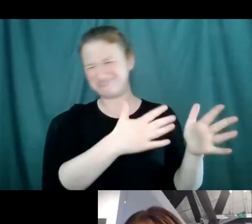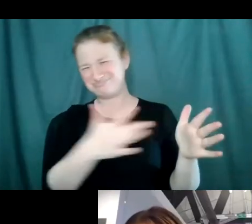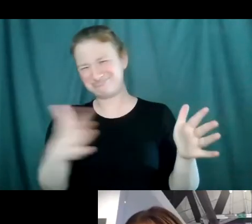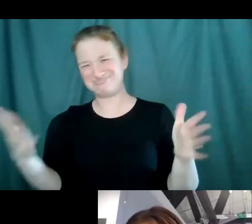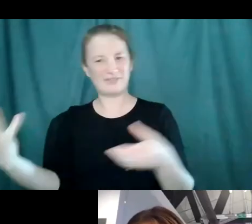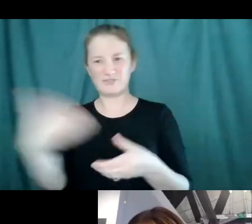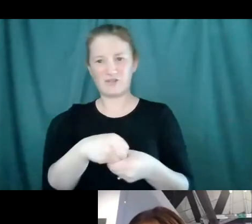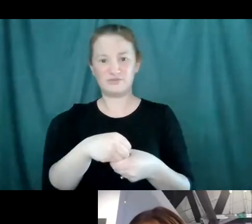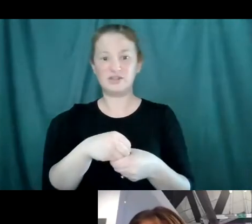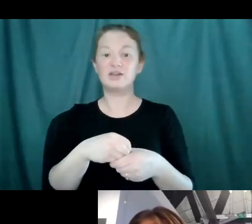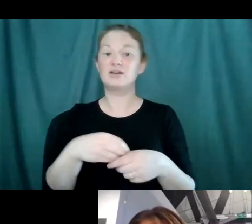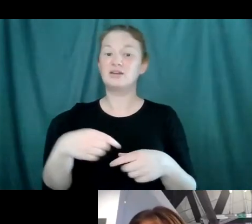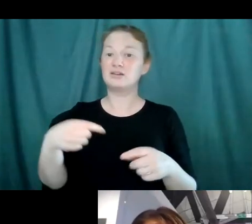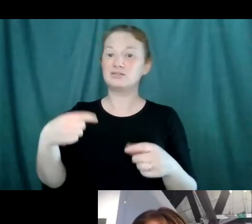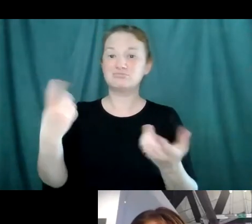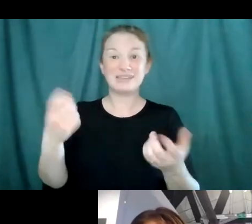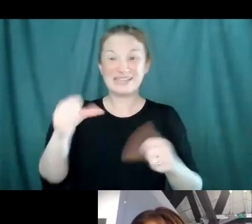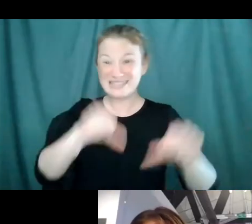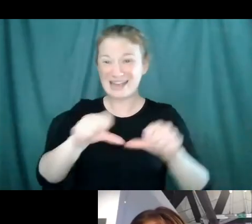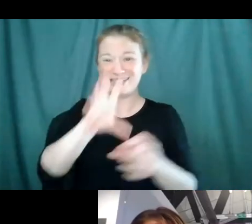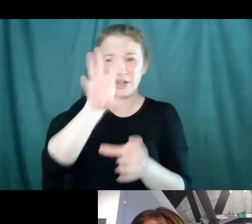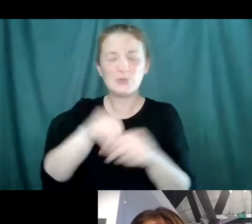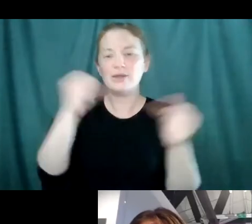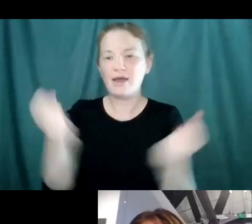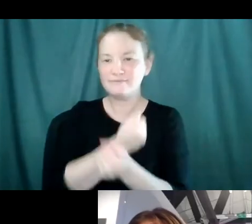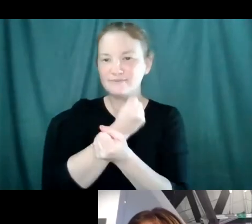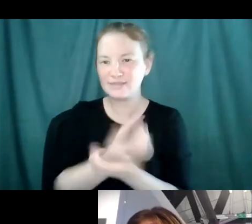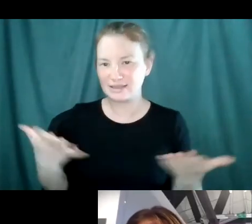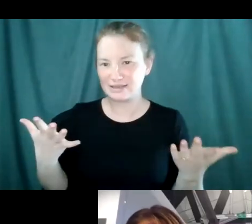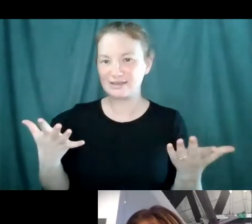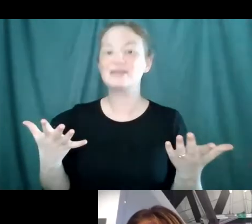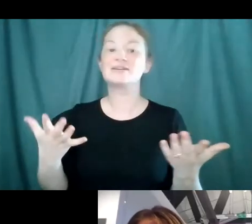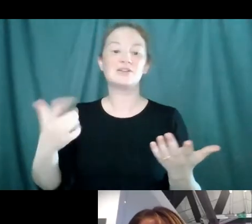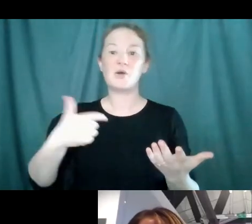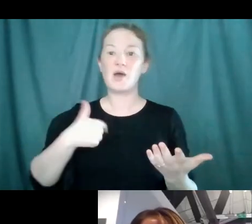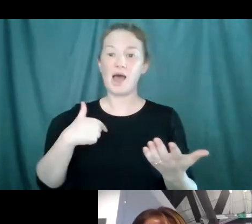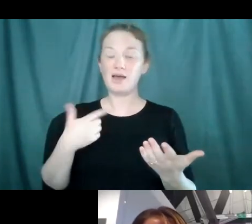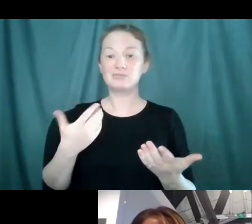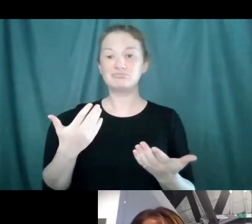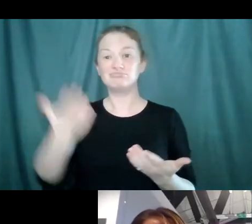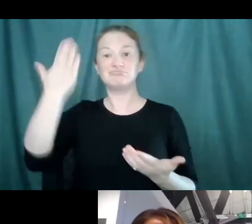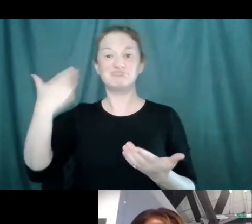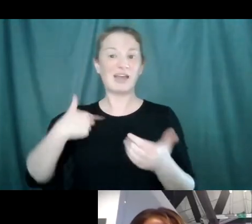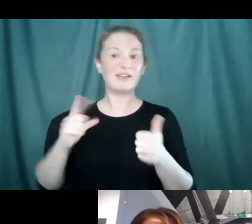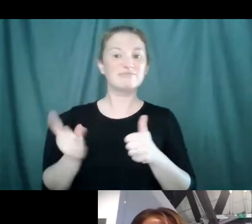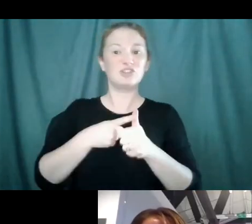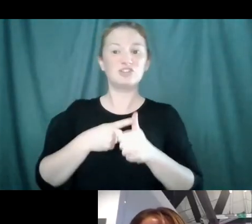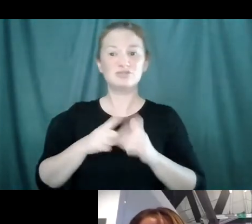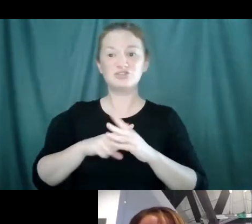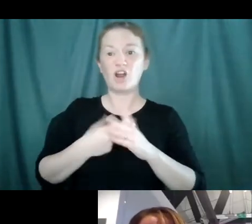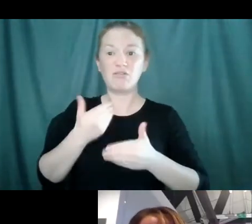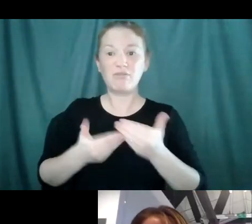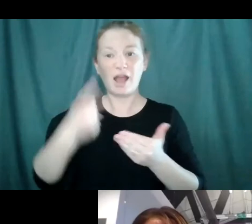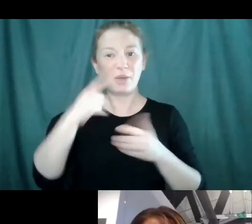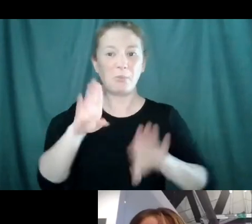thing is, is that science includes all of them, right? So when I was first starting out, I didn't want to do biology because I thought biology was